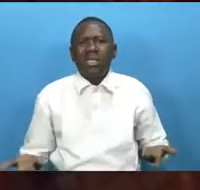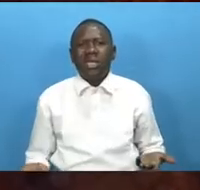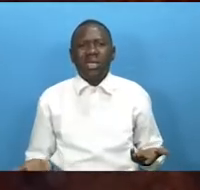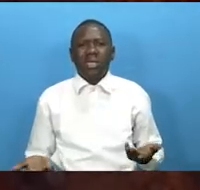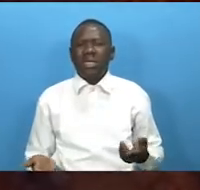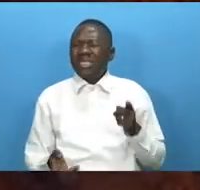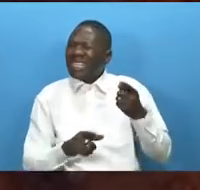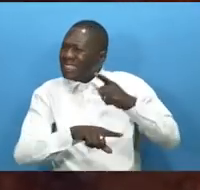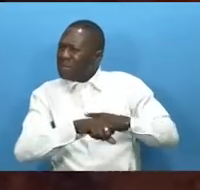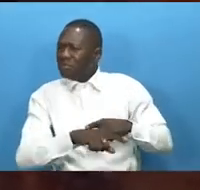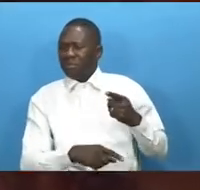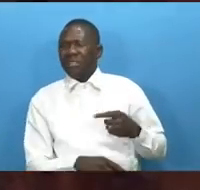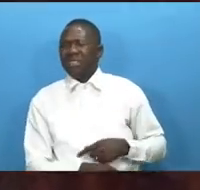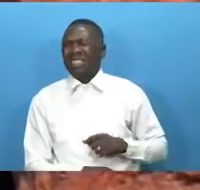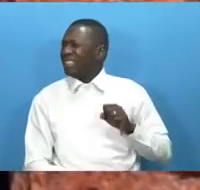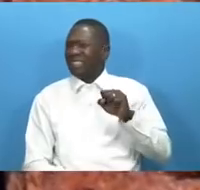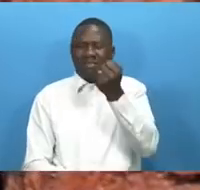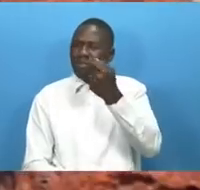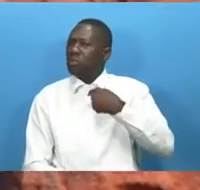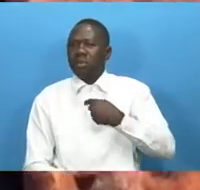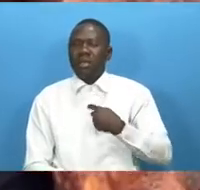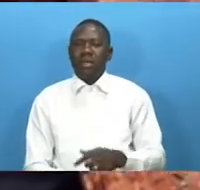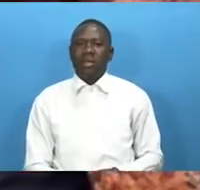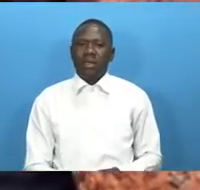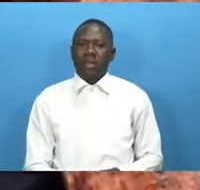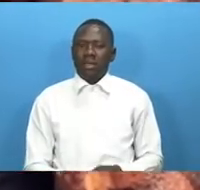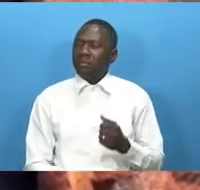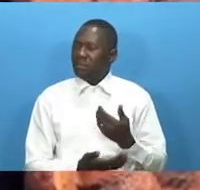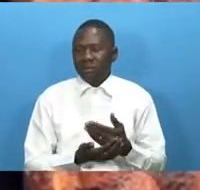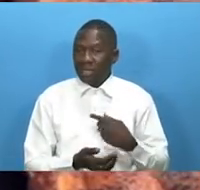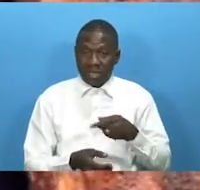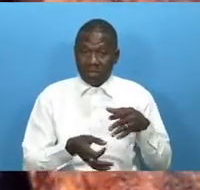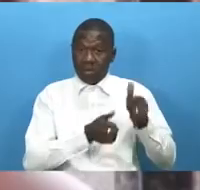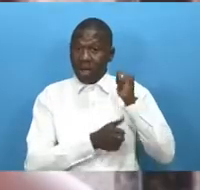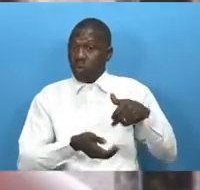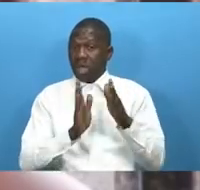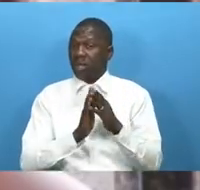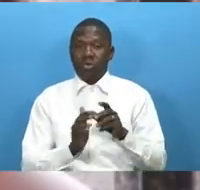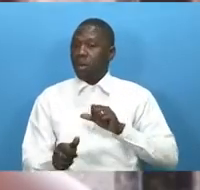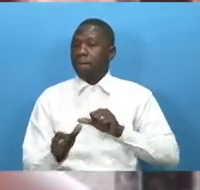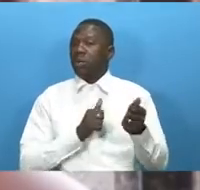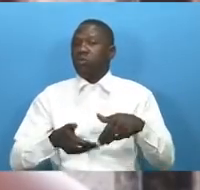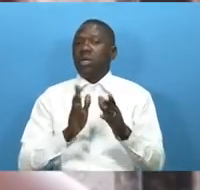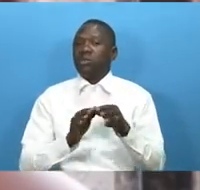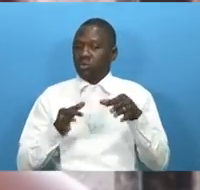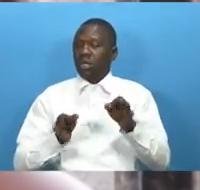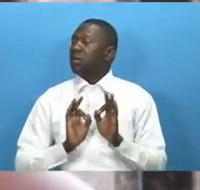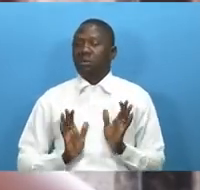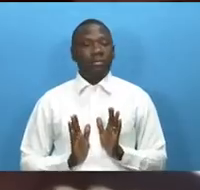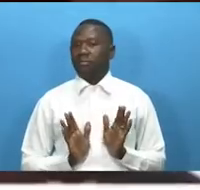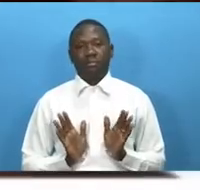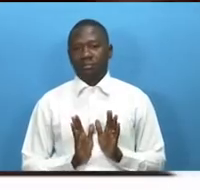that part was so difficult to me begging them is not the best way to take wherever you are try to be strong